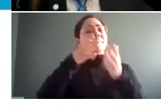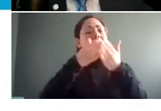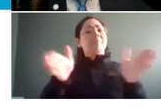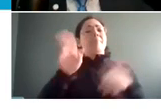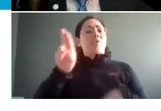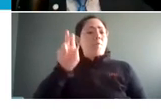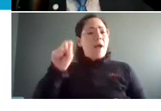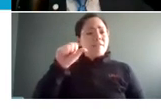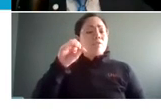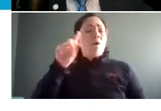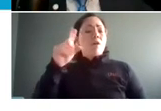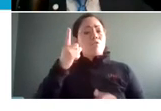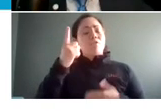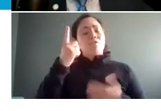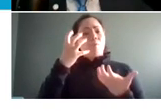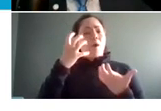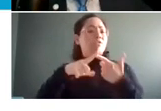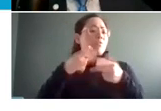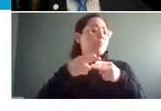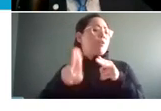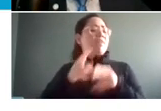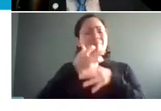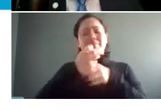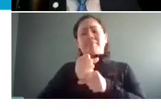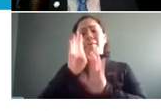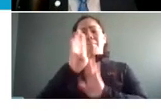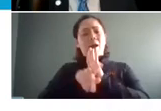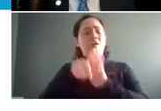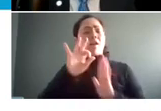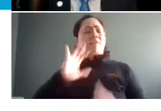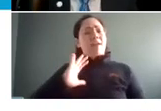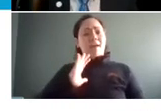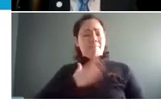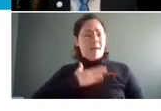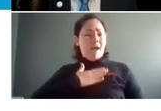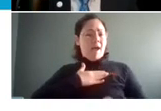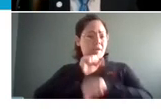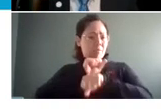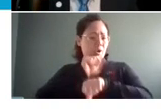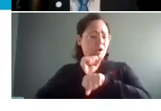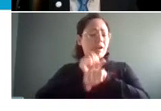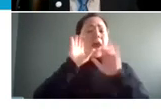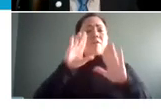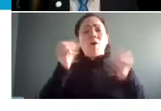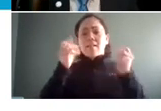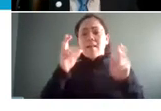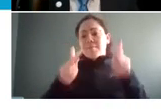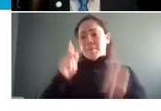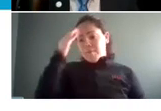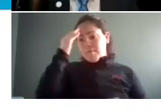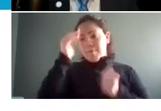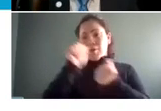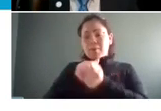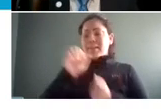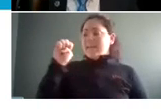so i just wanted to give a very brief background of some of the work that i do you know a lot of folks are familiar with the eeoc so